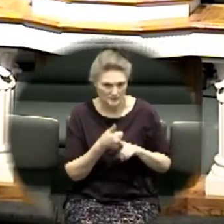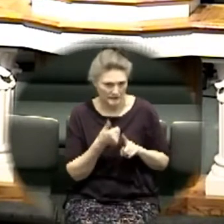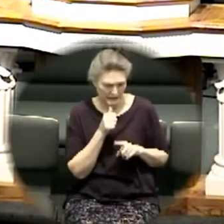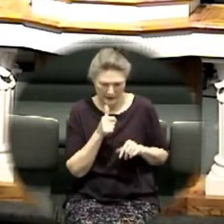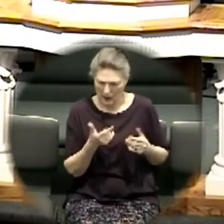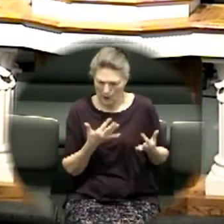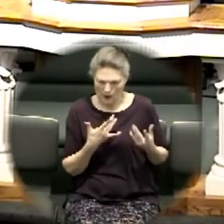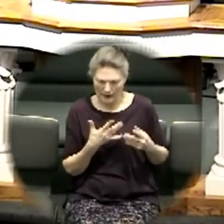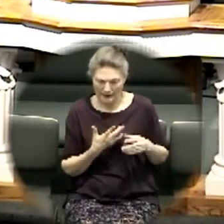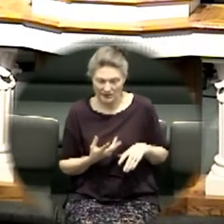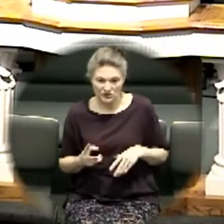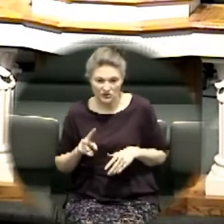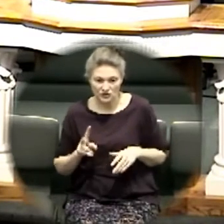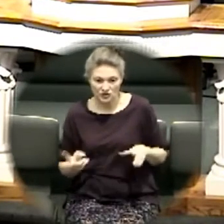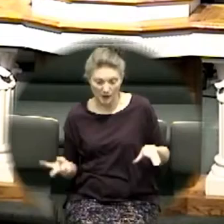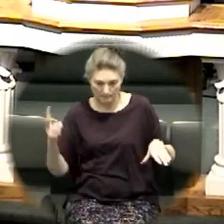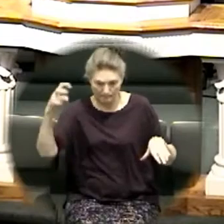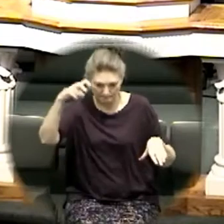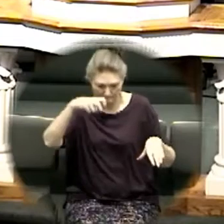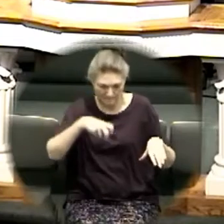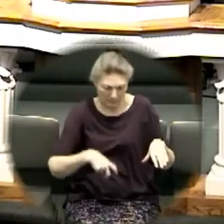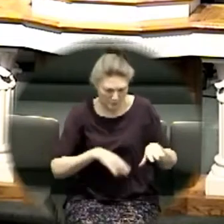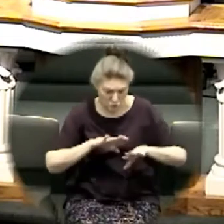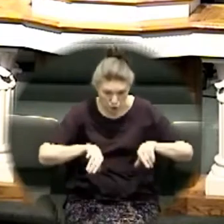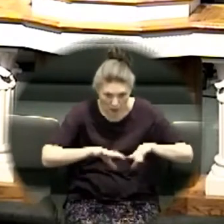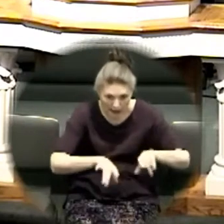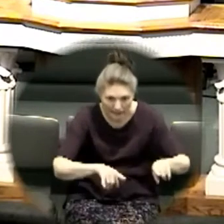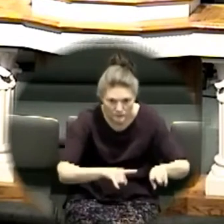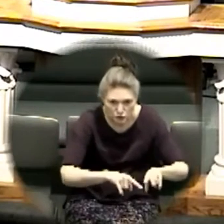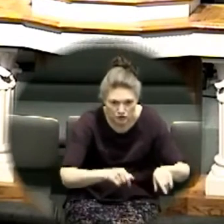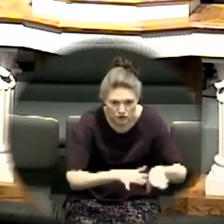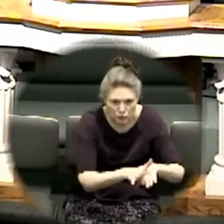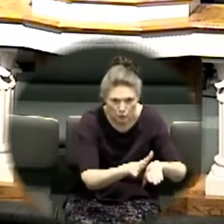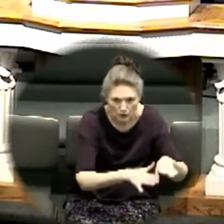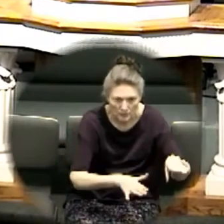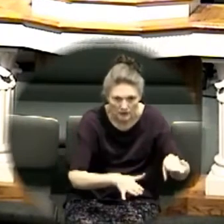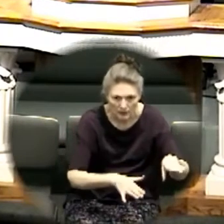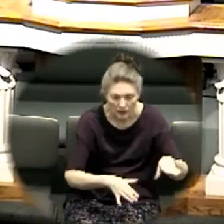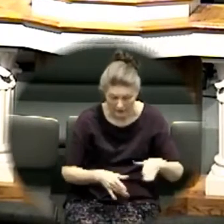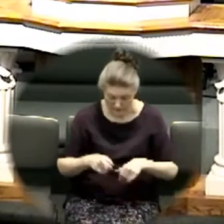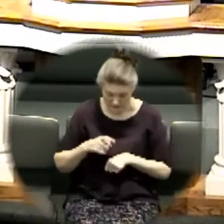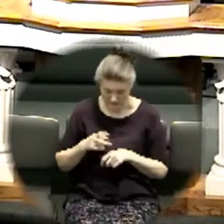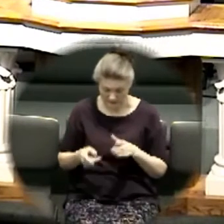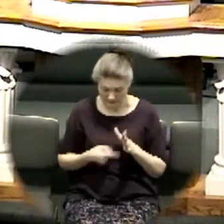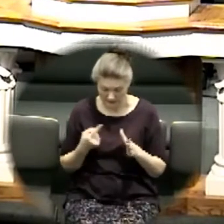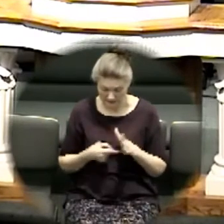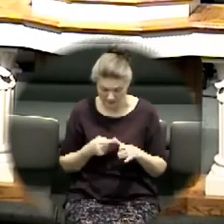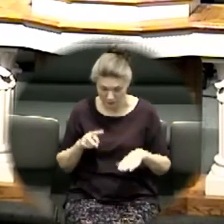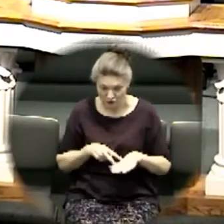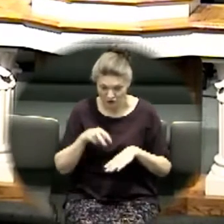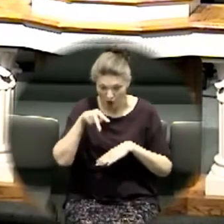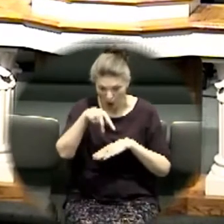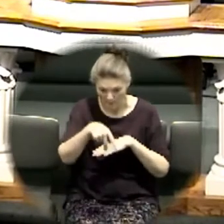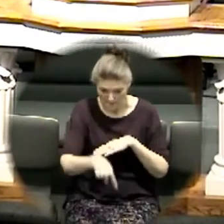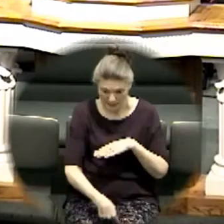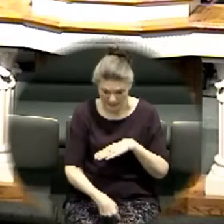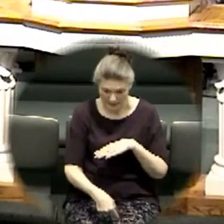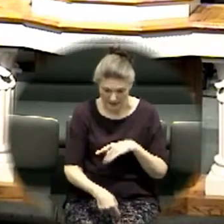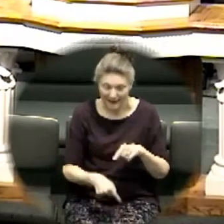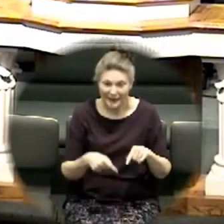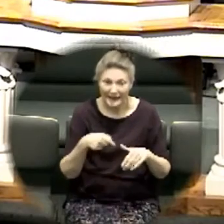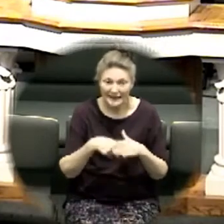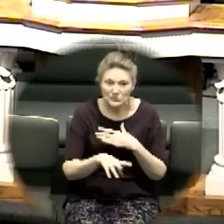now there are times when you jump and there are other times when you step that time he jumped